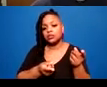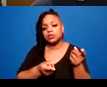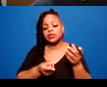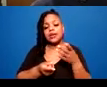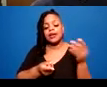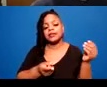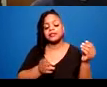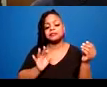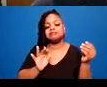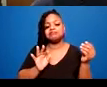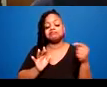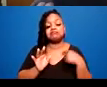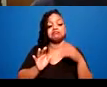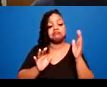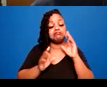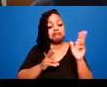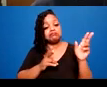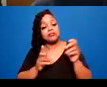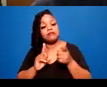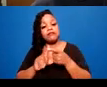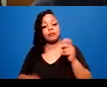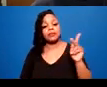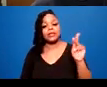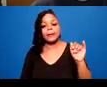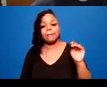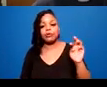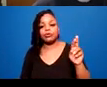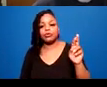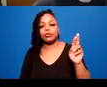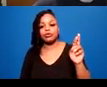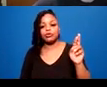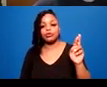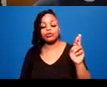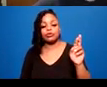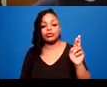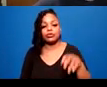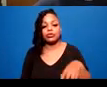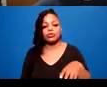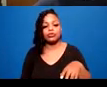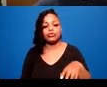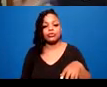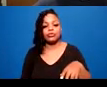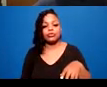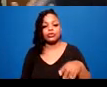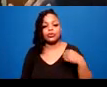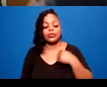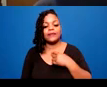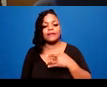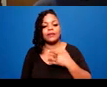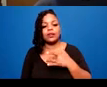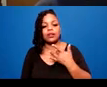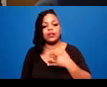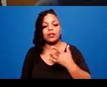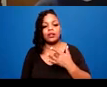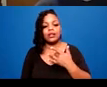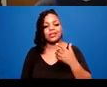when we feel like we're in a good way to build out those good